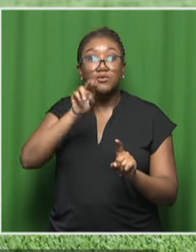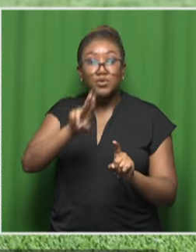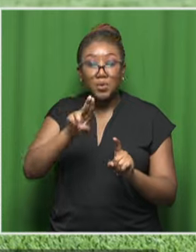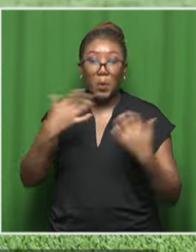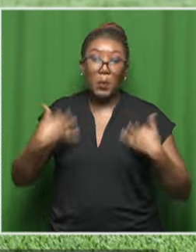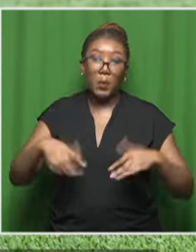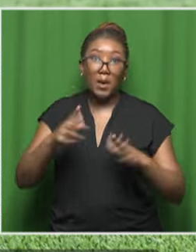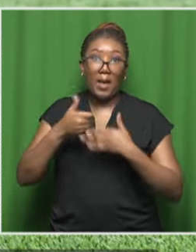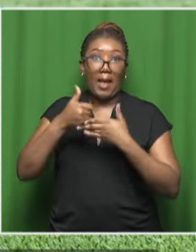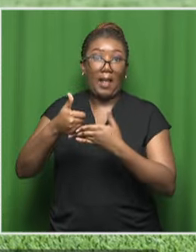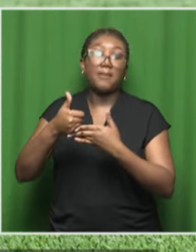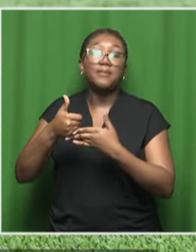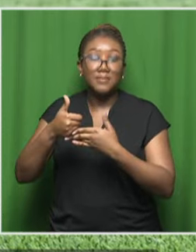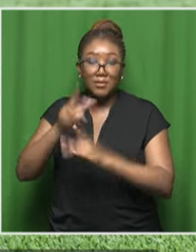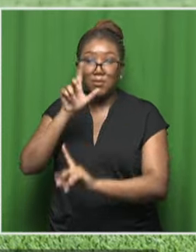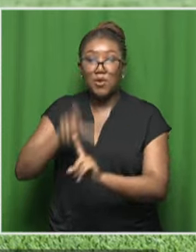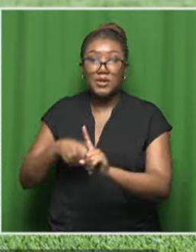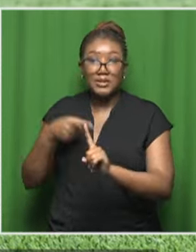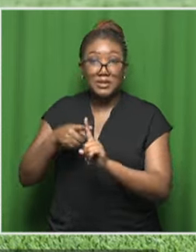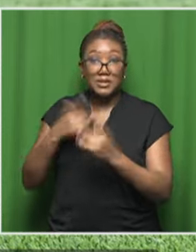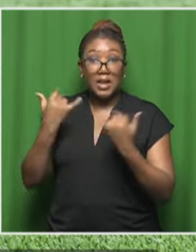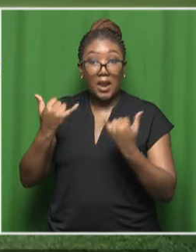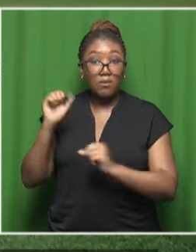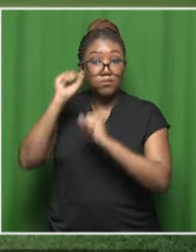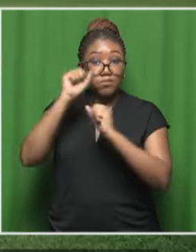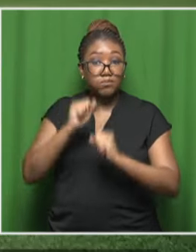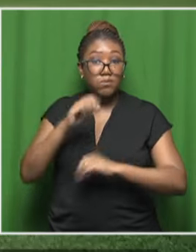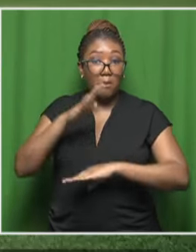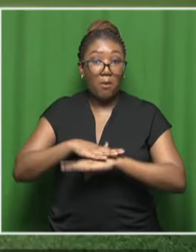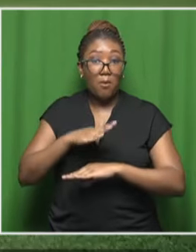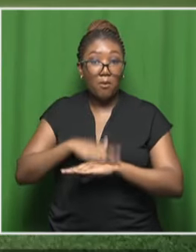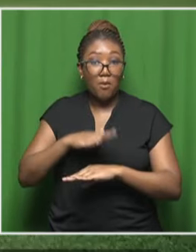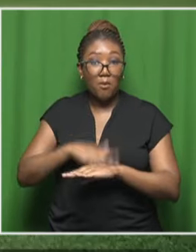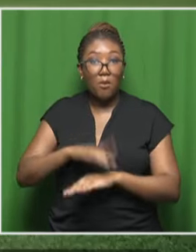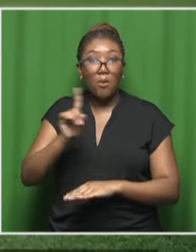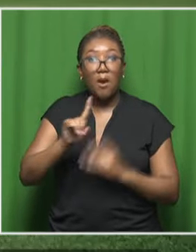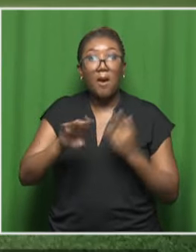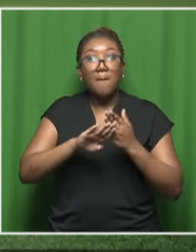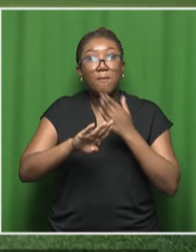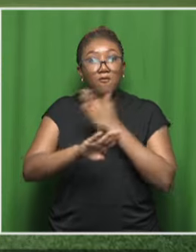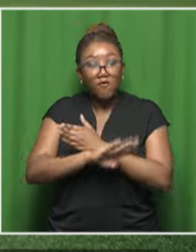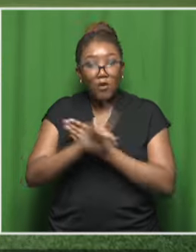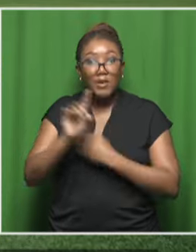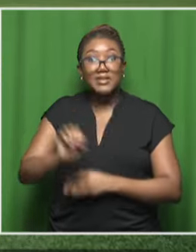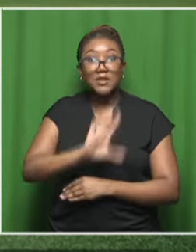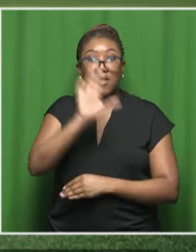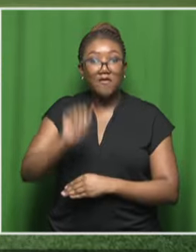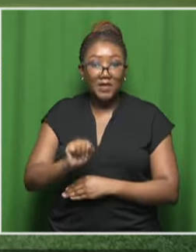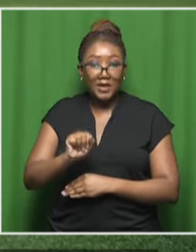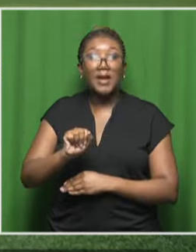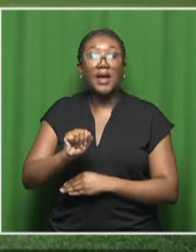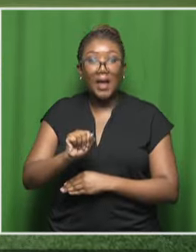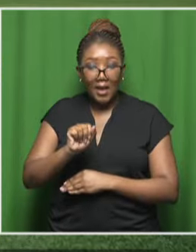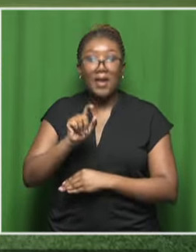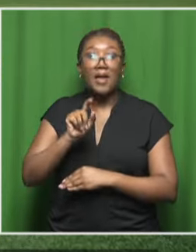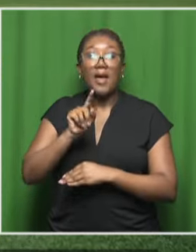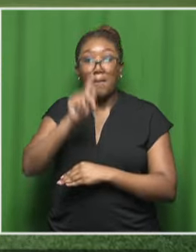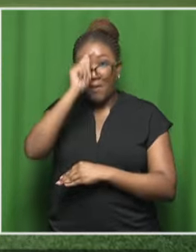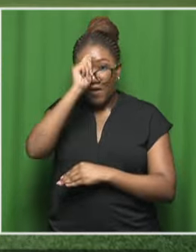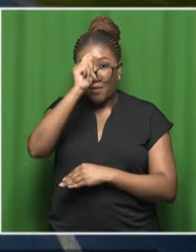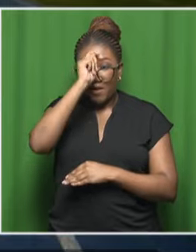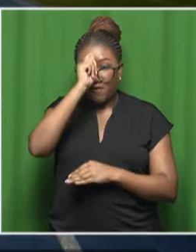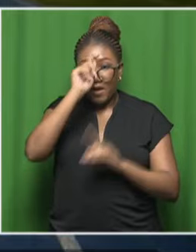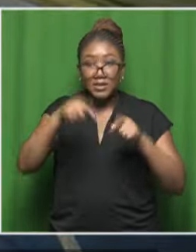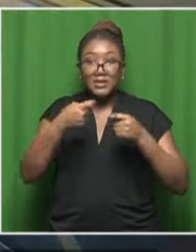sleeves to give a helping hand. Now, to talk about this, I'm joined in studio by former Bafana Bafana player and defender Matthew Booth.